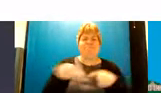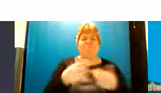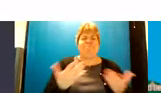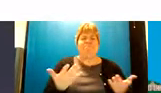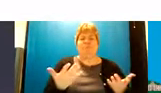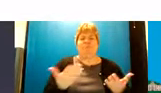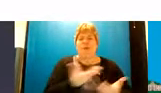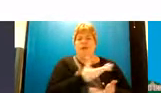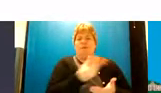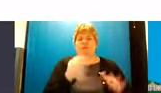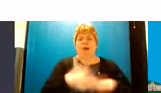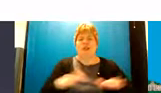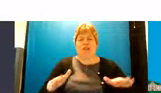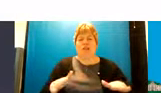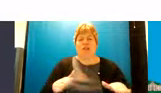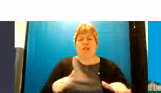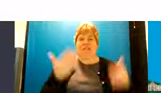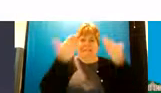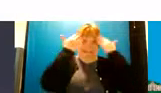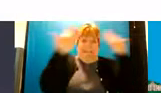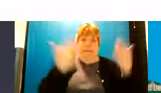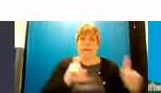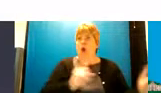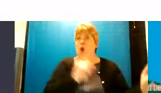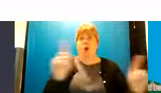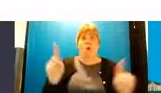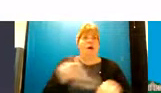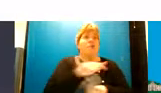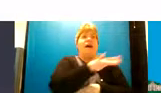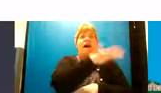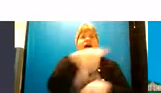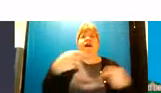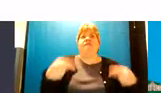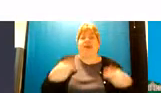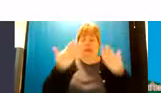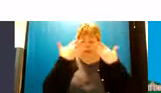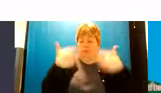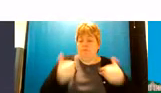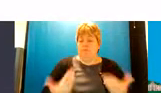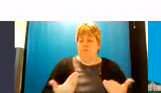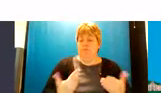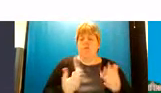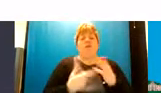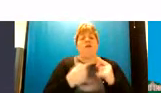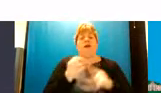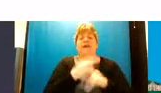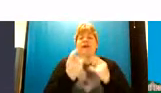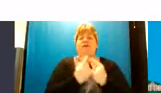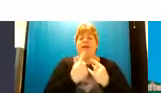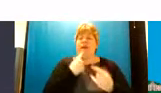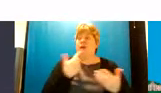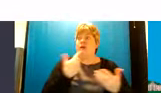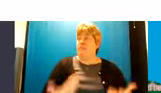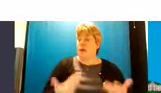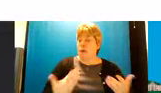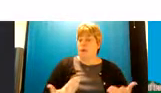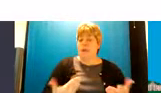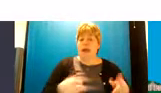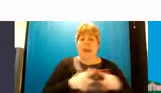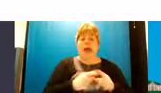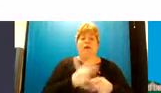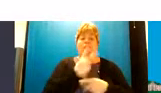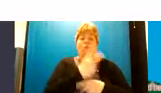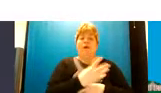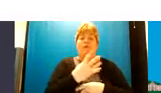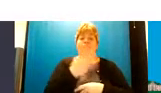children just didn't know what was out there and um another key thing is that at the moment like the 24 7